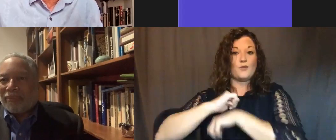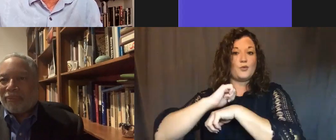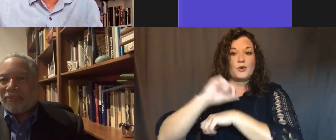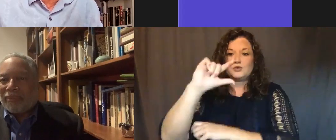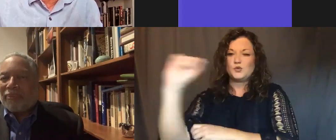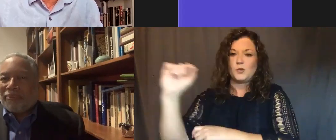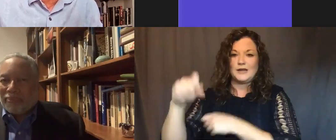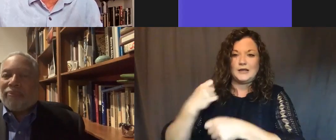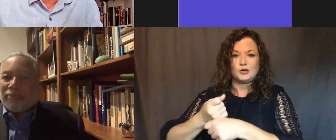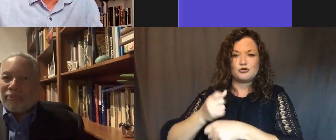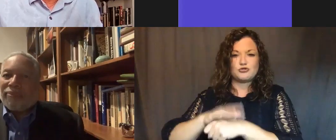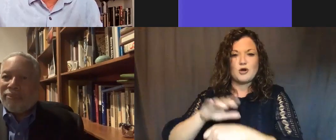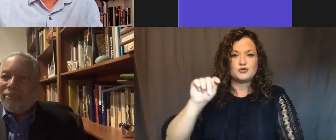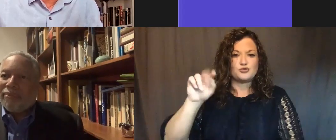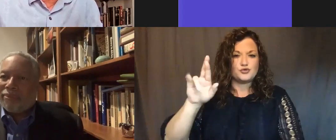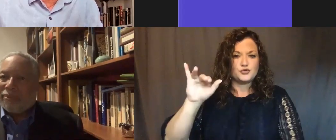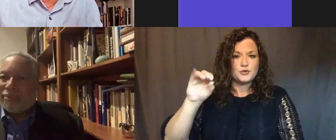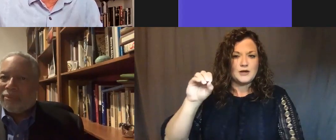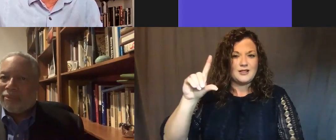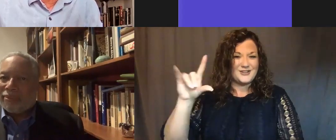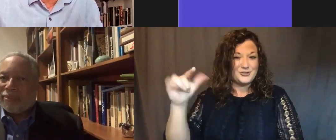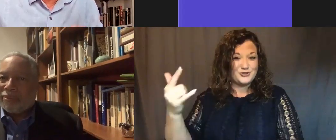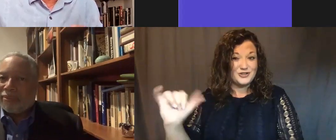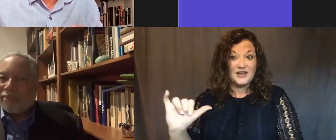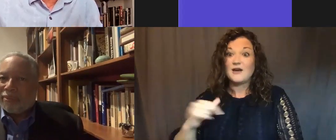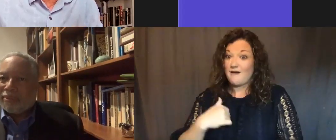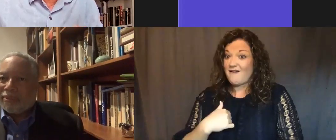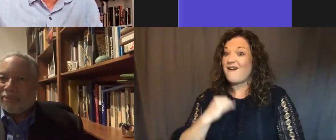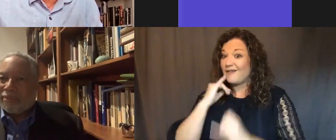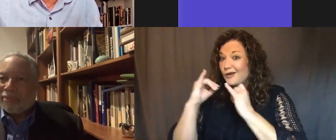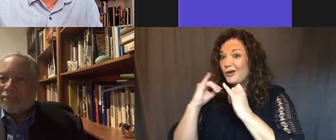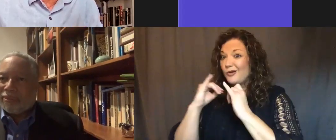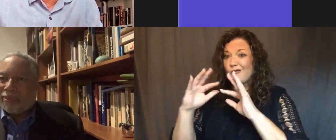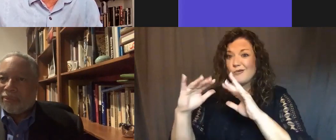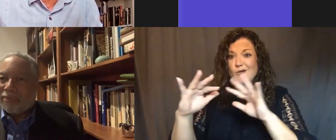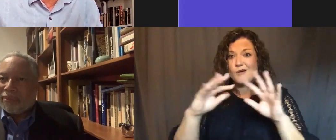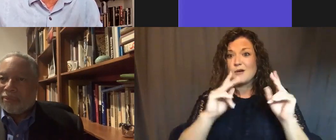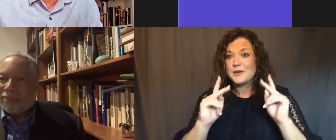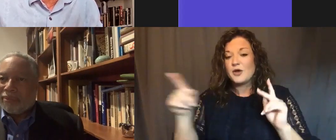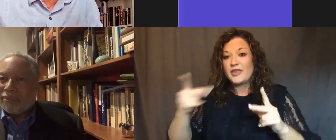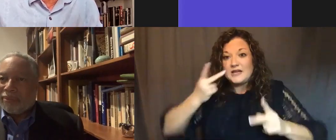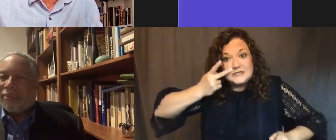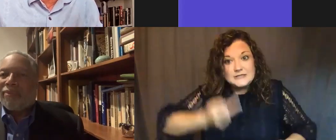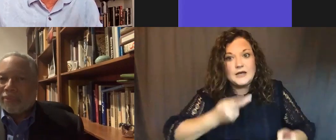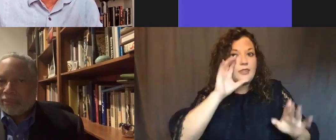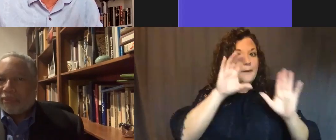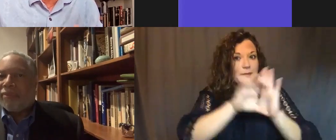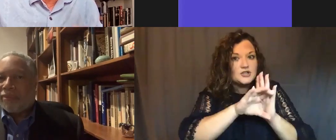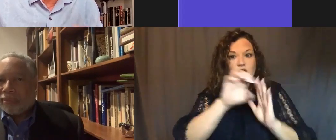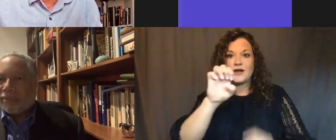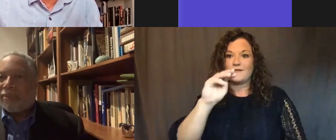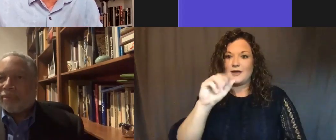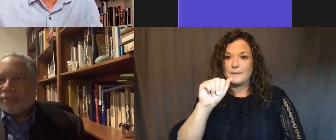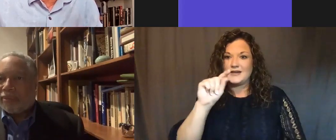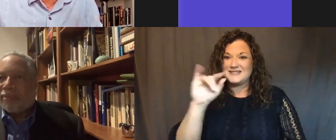trilogy, I can't tell you how many people I interviewed who said that seeing the photograph of Emmett Till in that casket